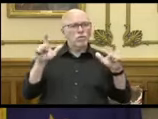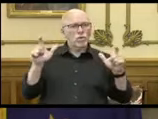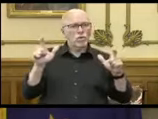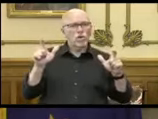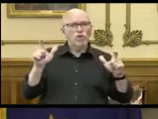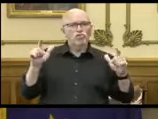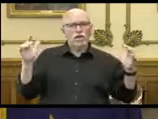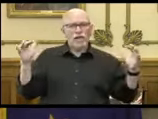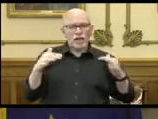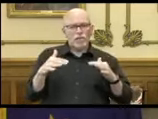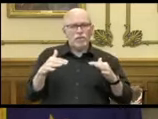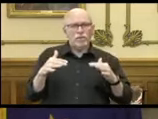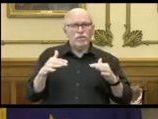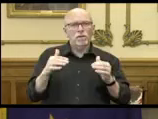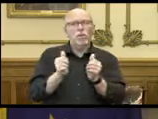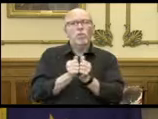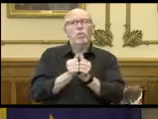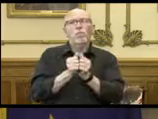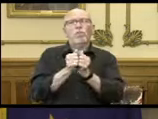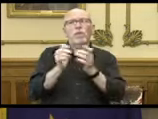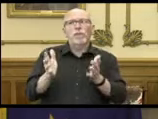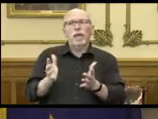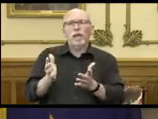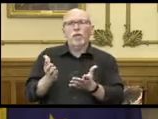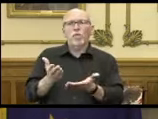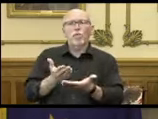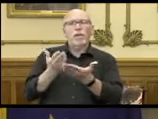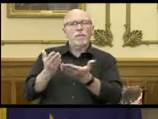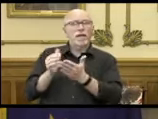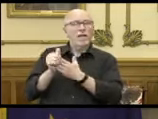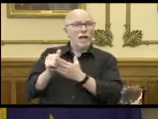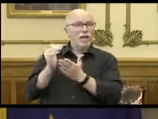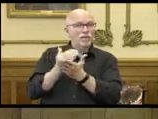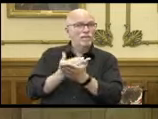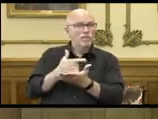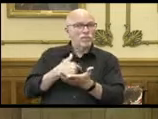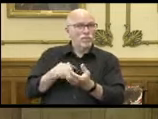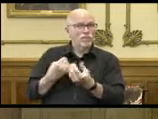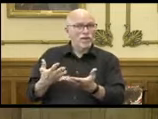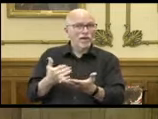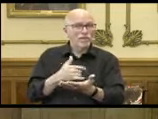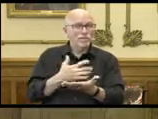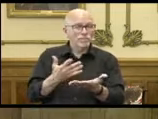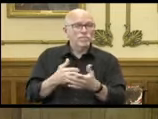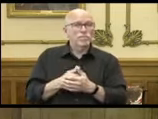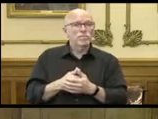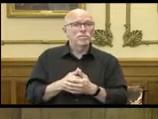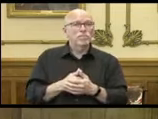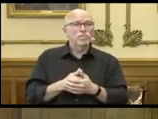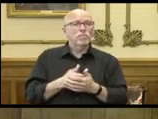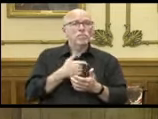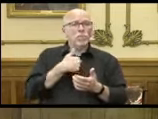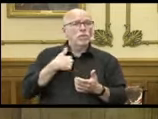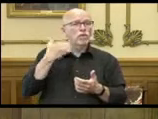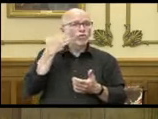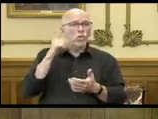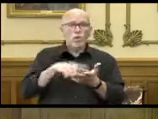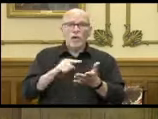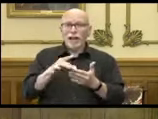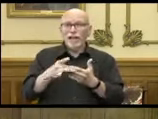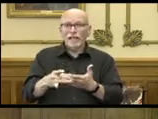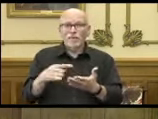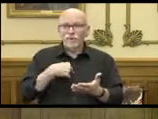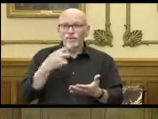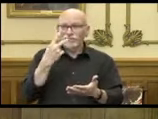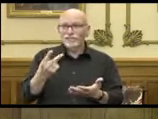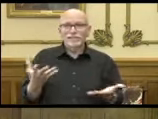large gatherings without the recommended guidance that you've provided, we've provided, we know where that leads to. We've